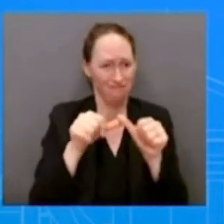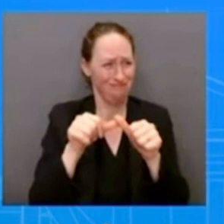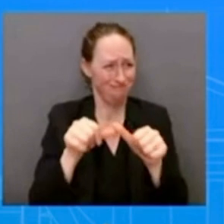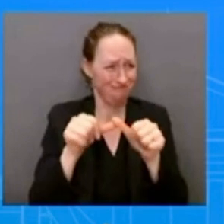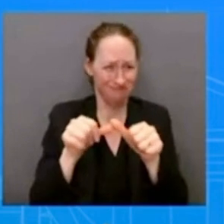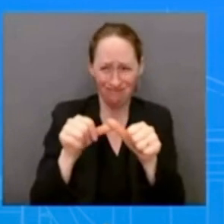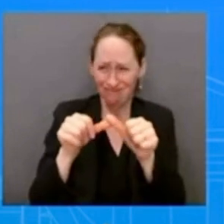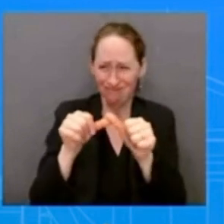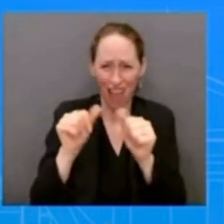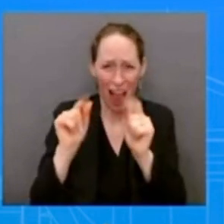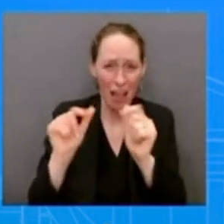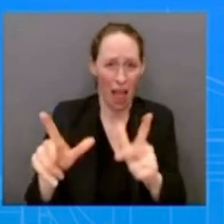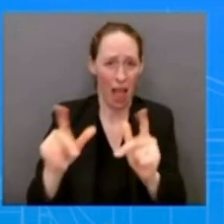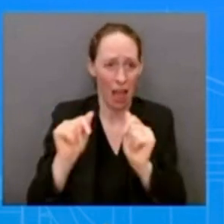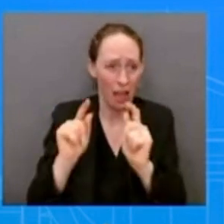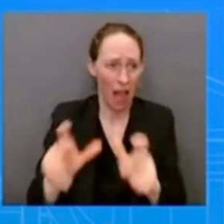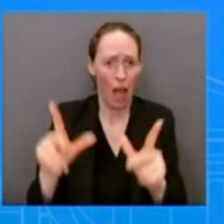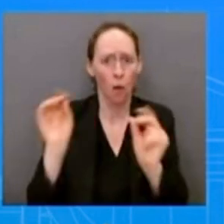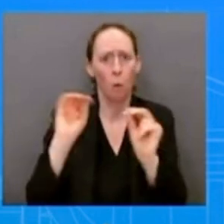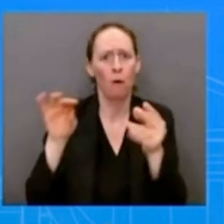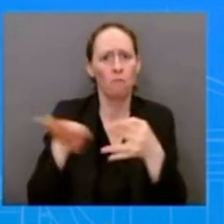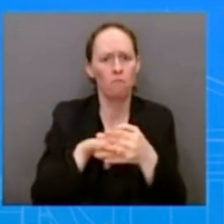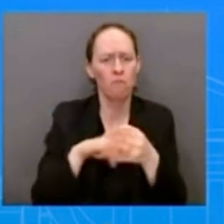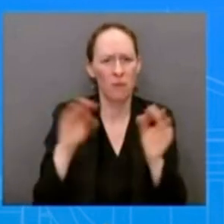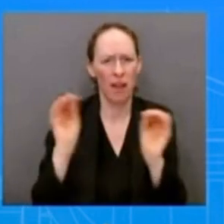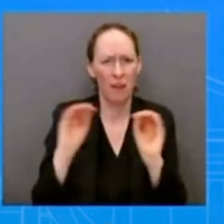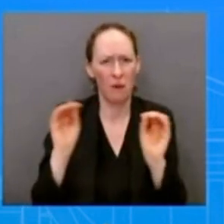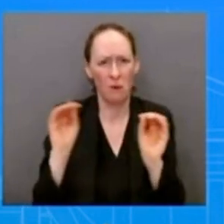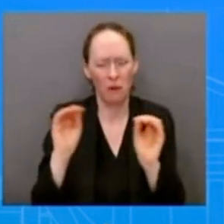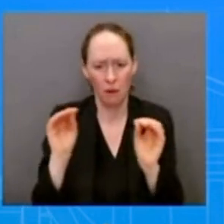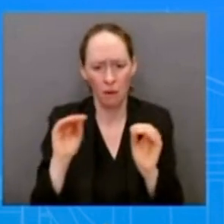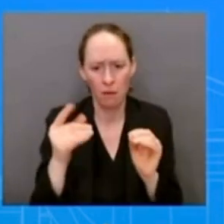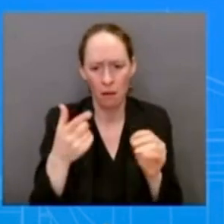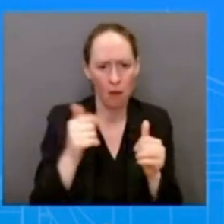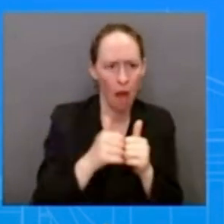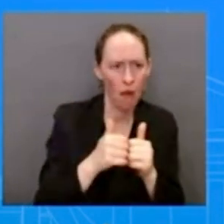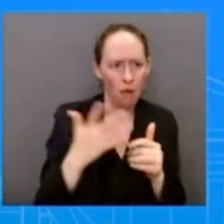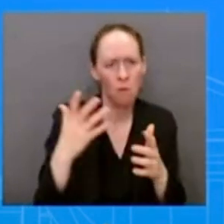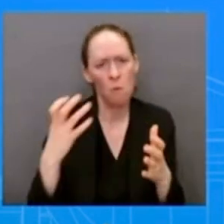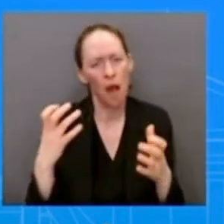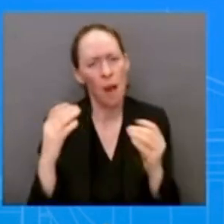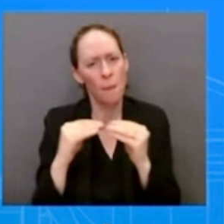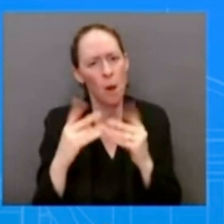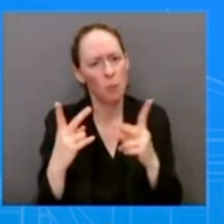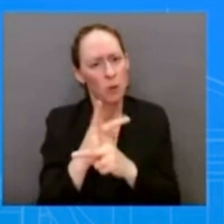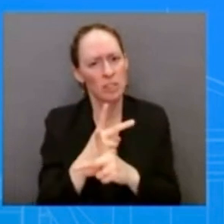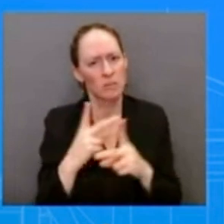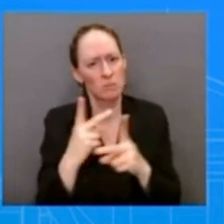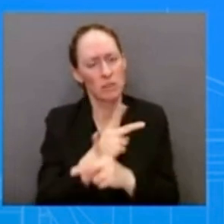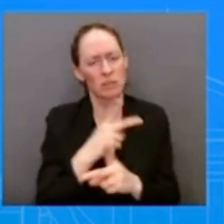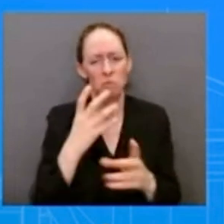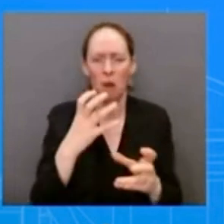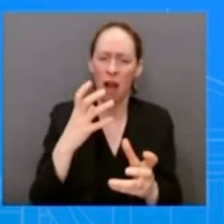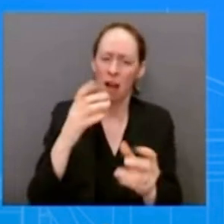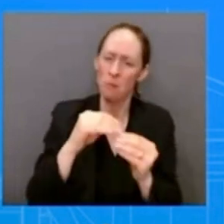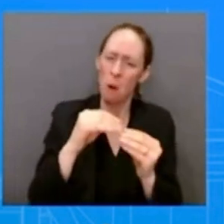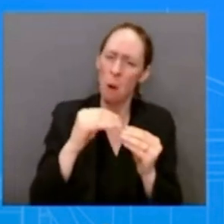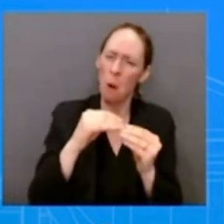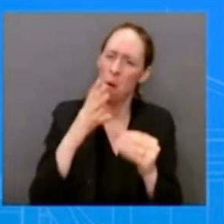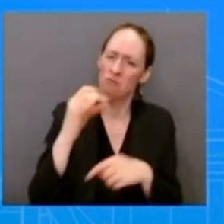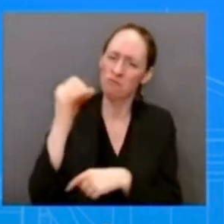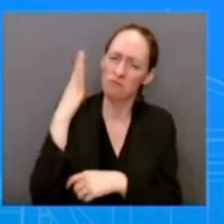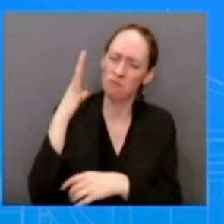brutal violent ways to kill ukrainians and to try to destroy ukrainian cities basically